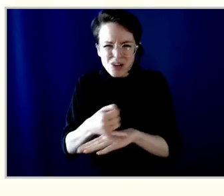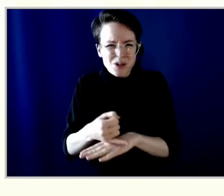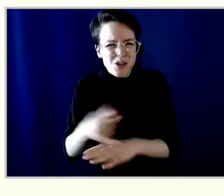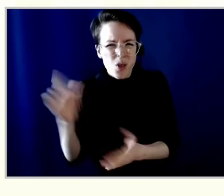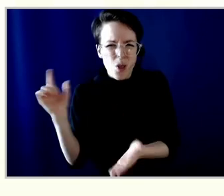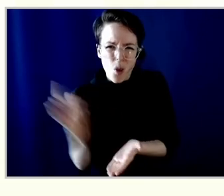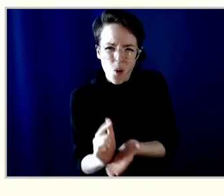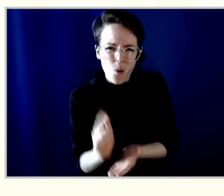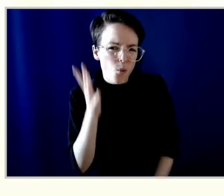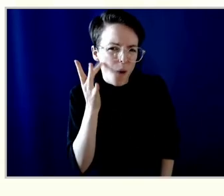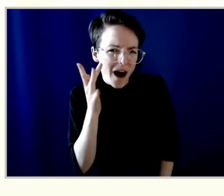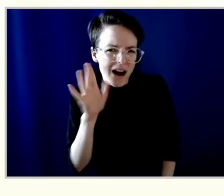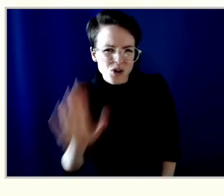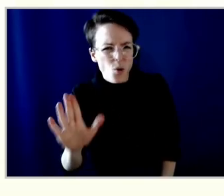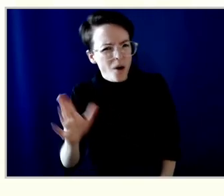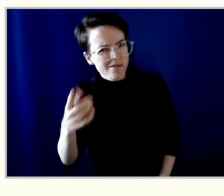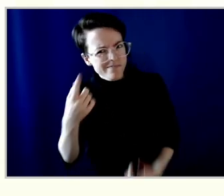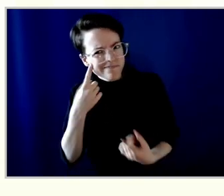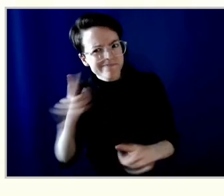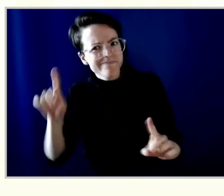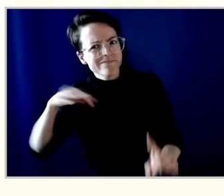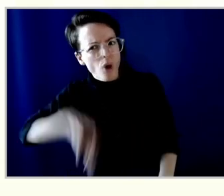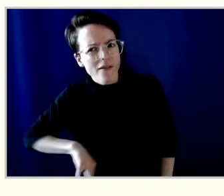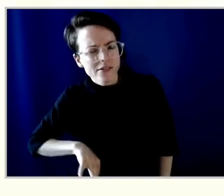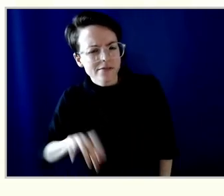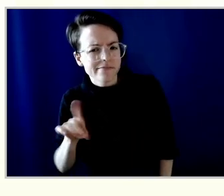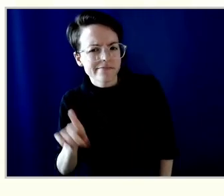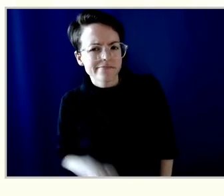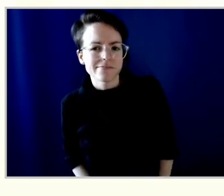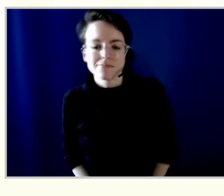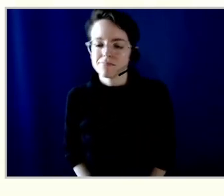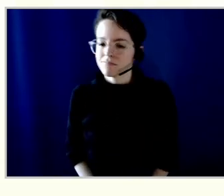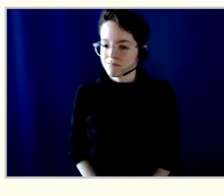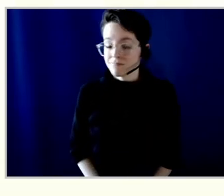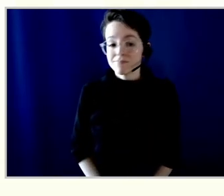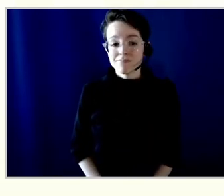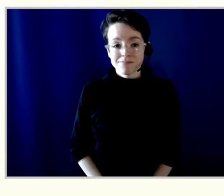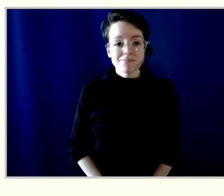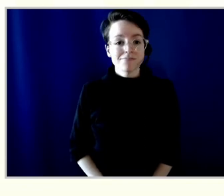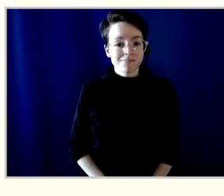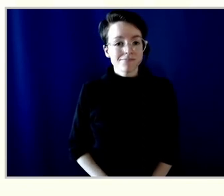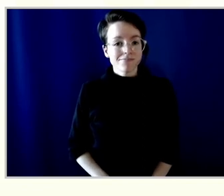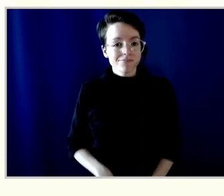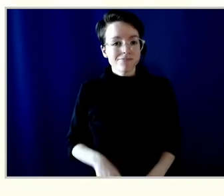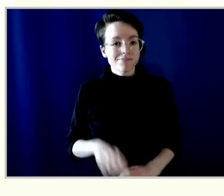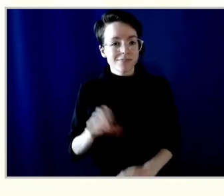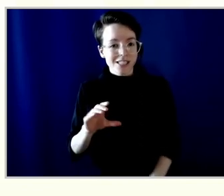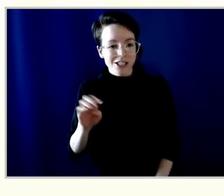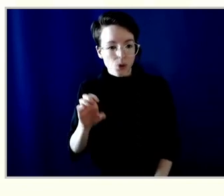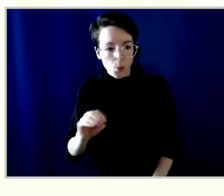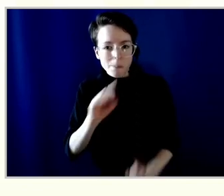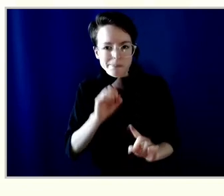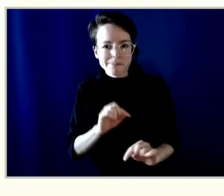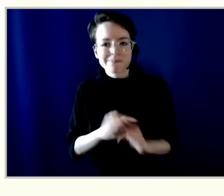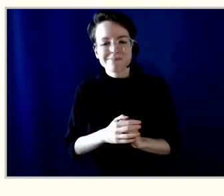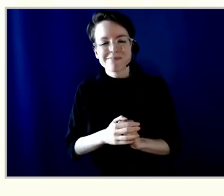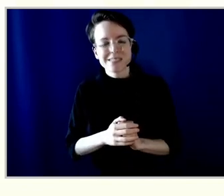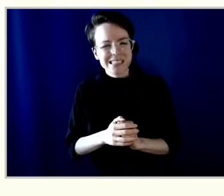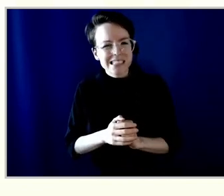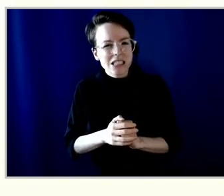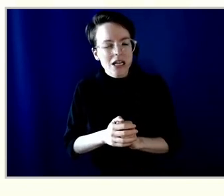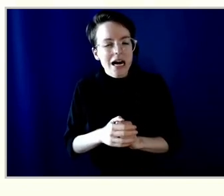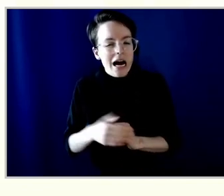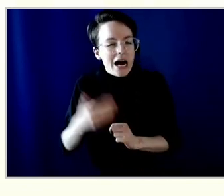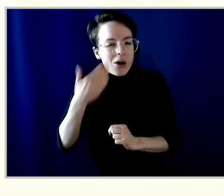Yeah. Thanks for the question, Louise. Please. So I guess it's a bit difficult. We have many different term deposits. And I have